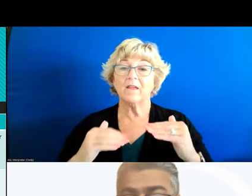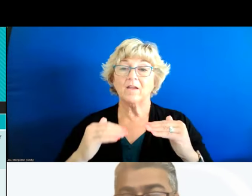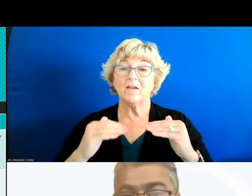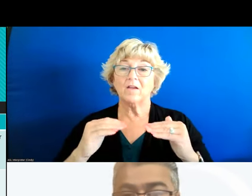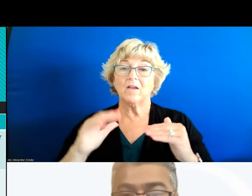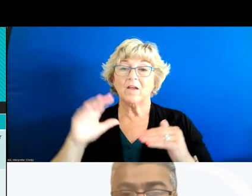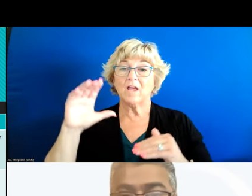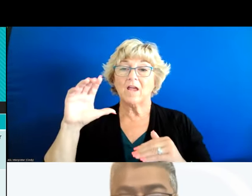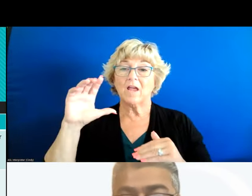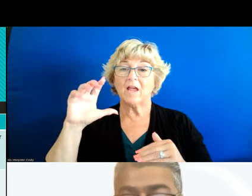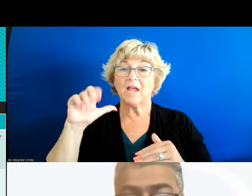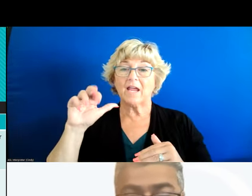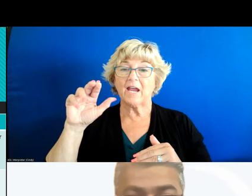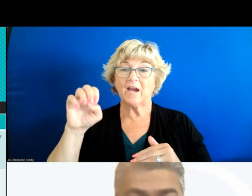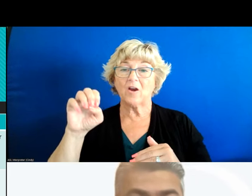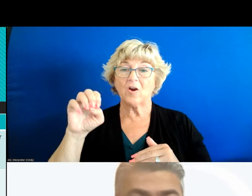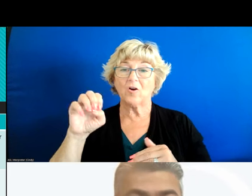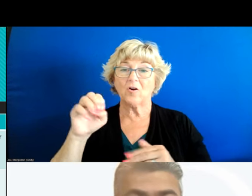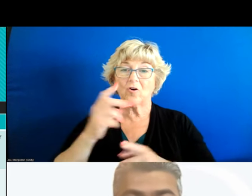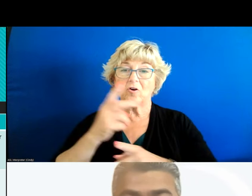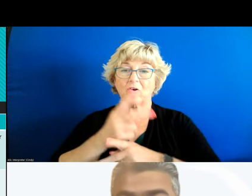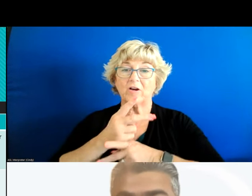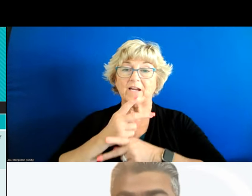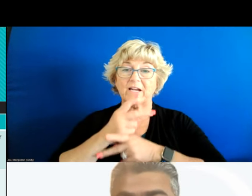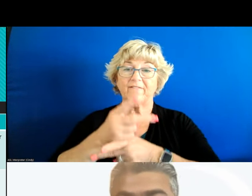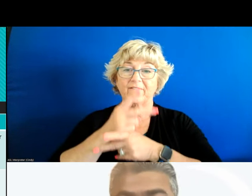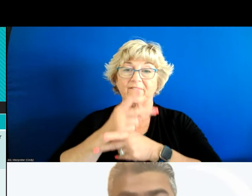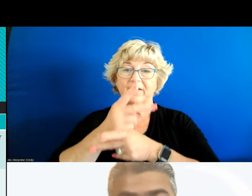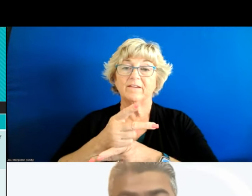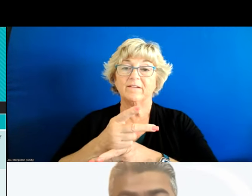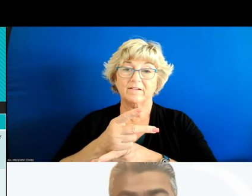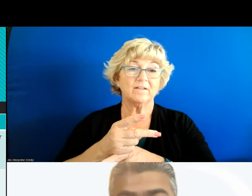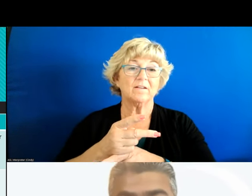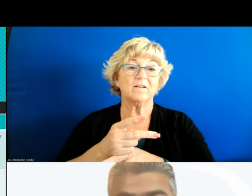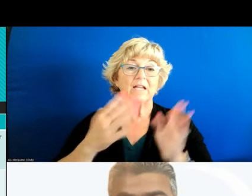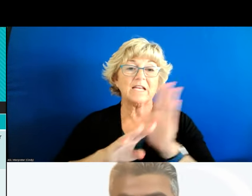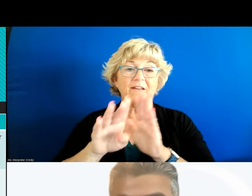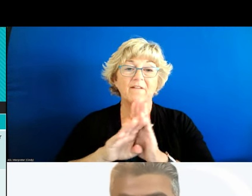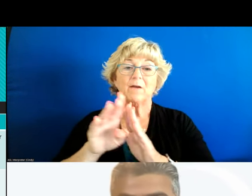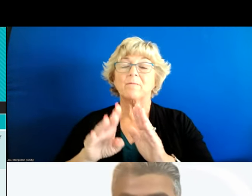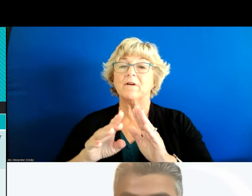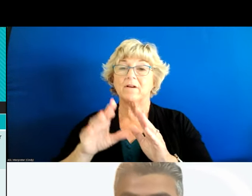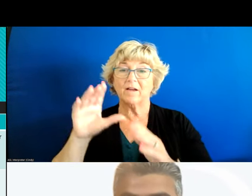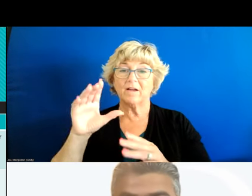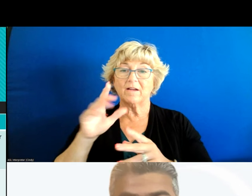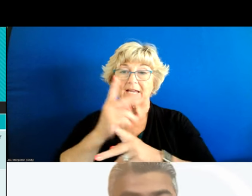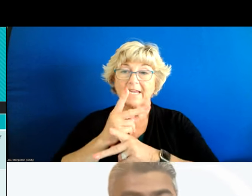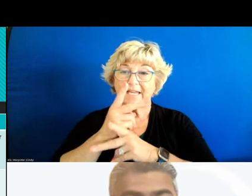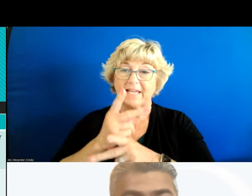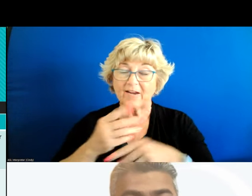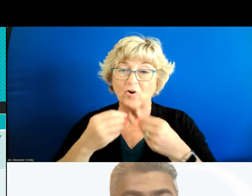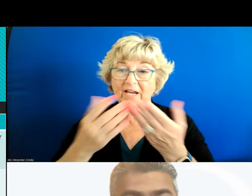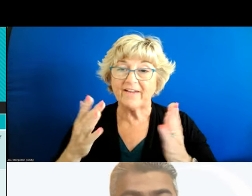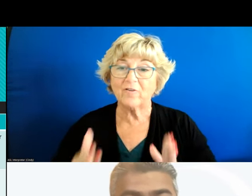huge focus uh we've seen a lot of interest on the workforce development and caregiving support and in the budget